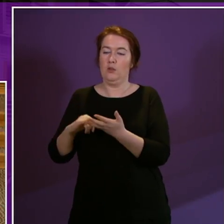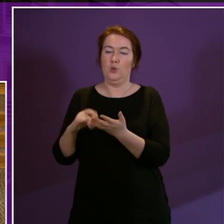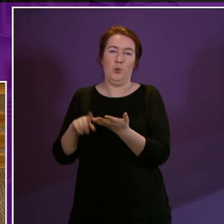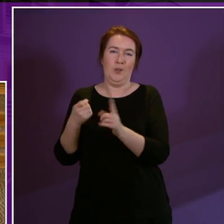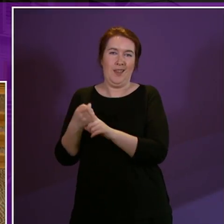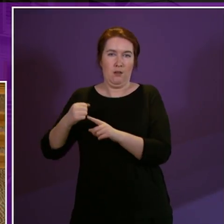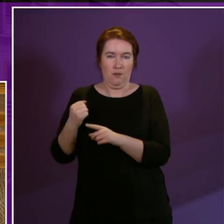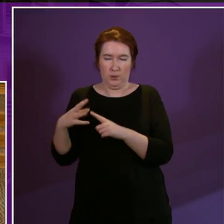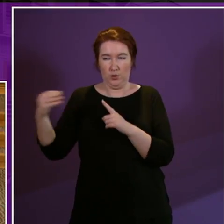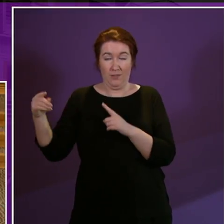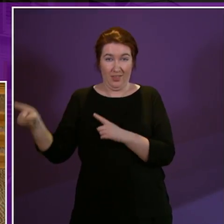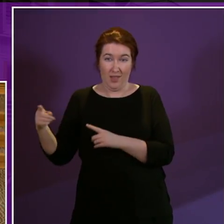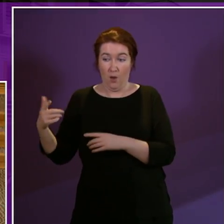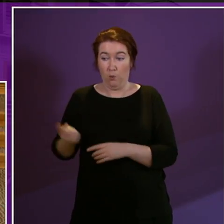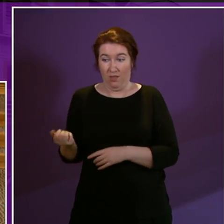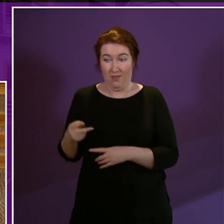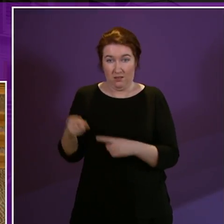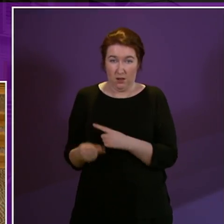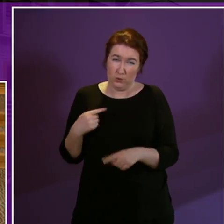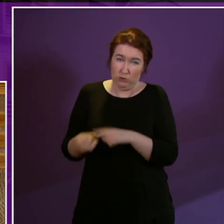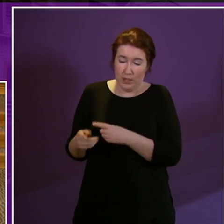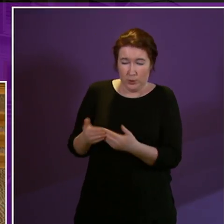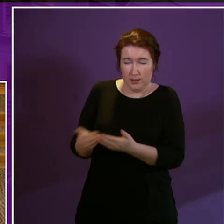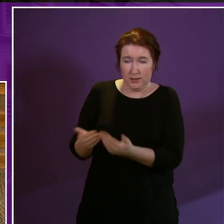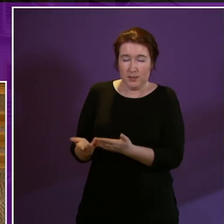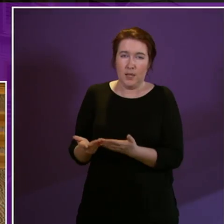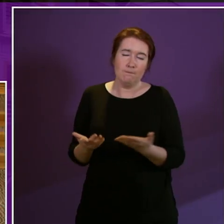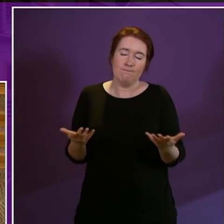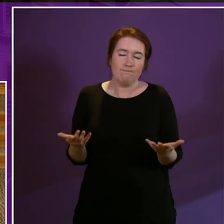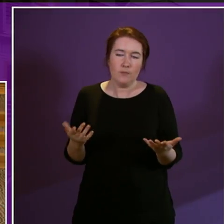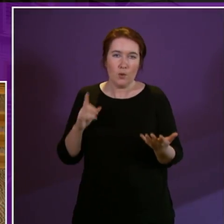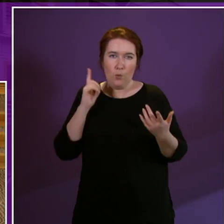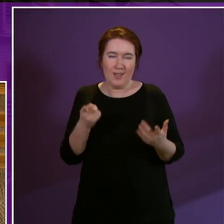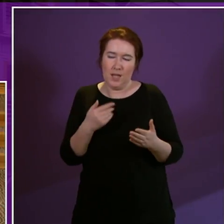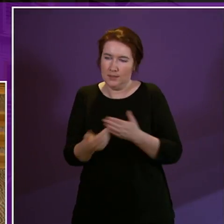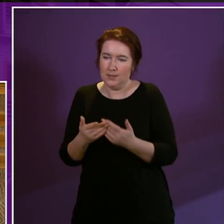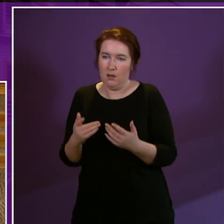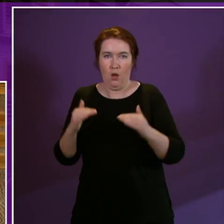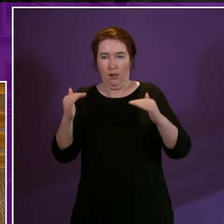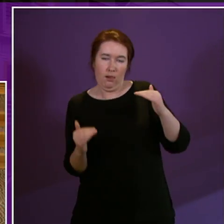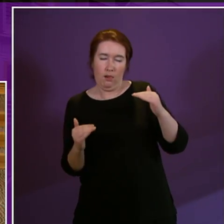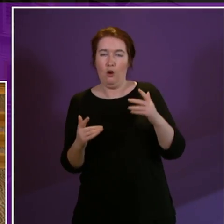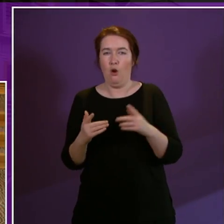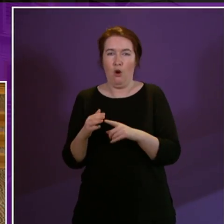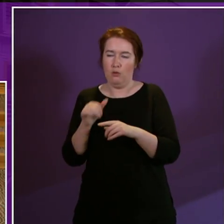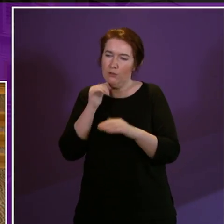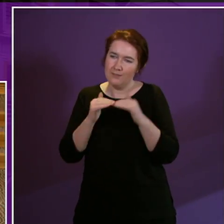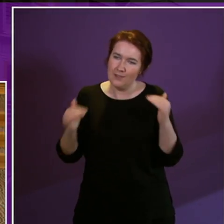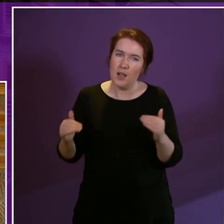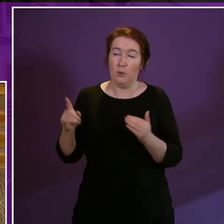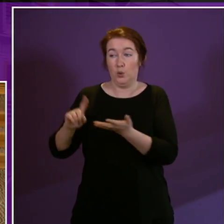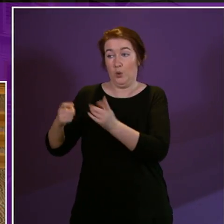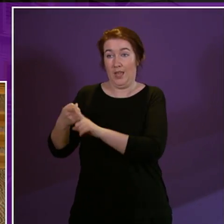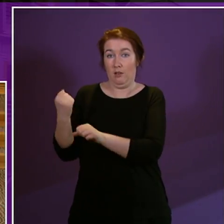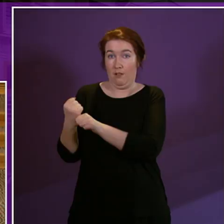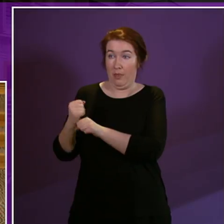accept that the fact that we cannot address the unfairness every unfairness that is caused by the imposition of UK